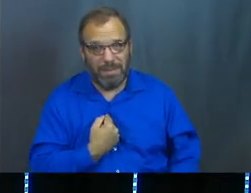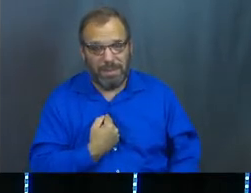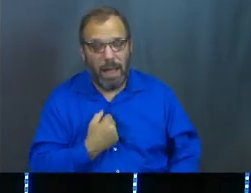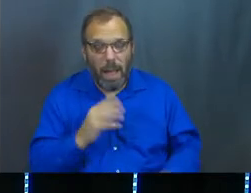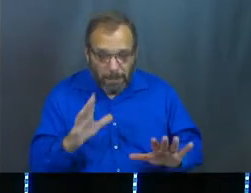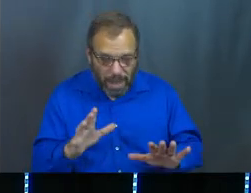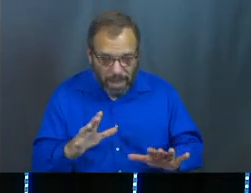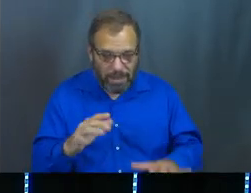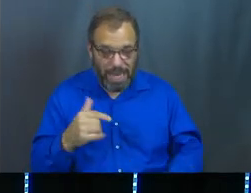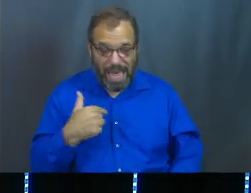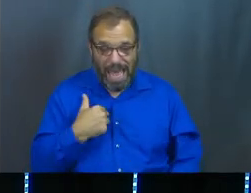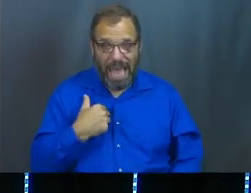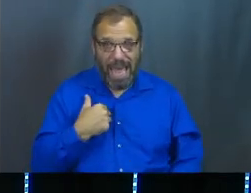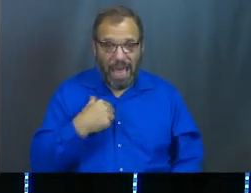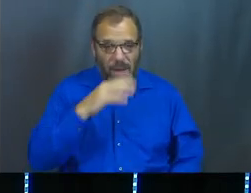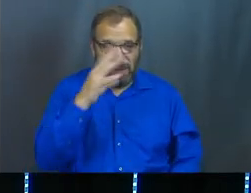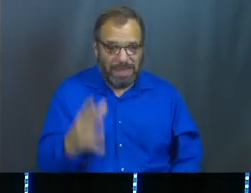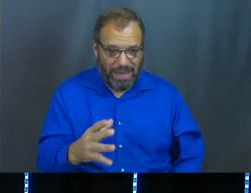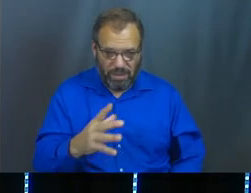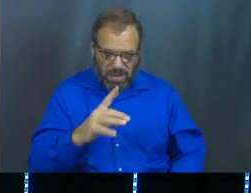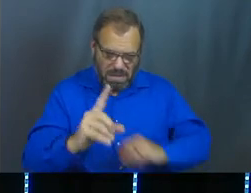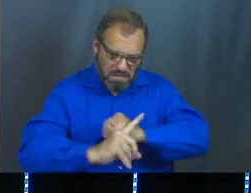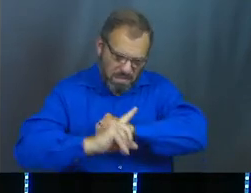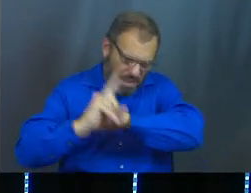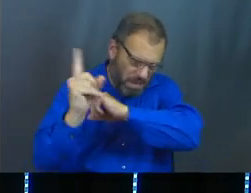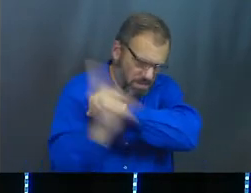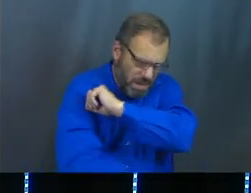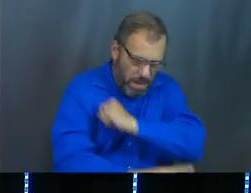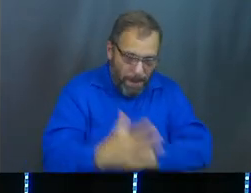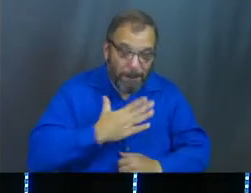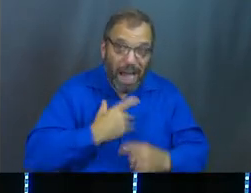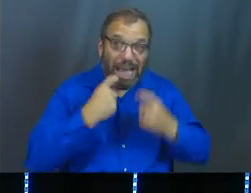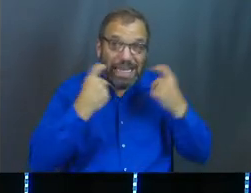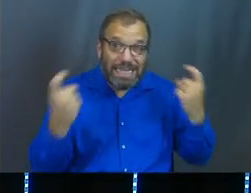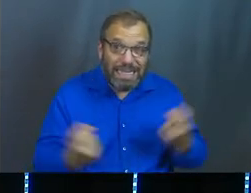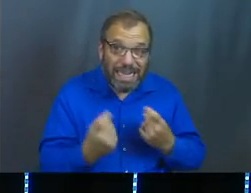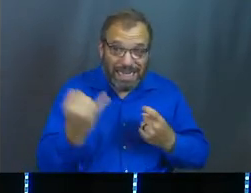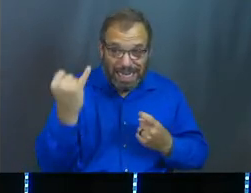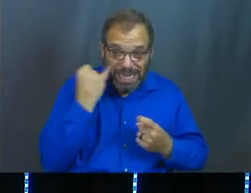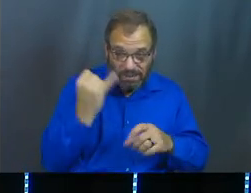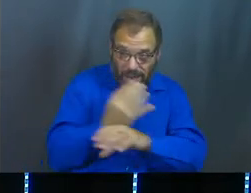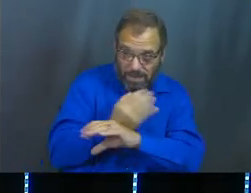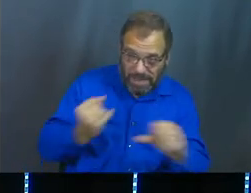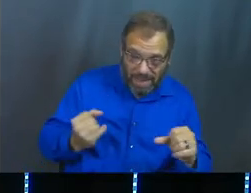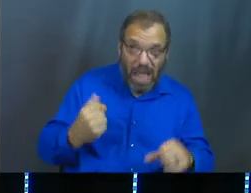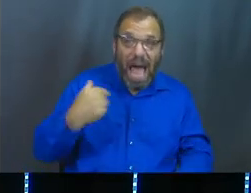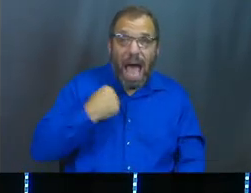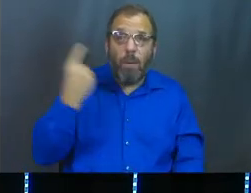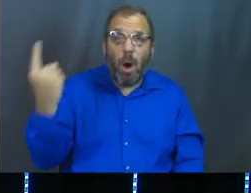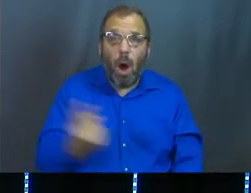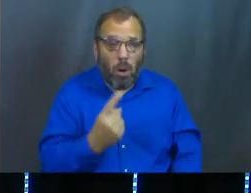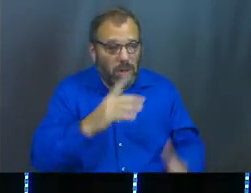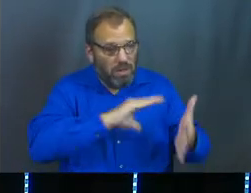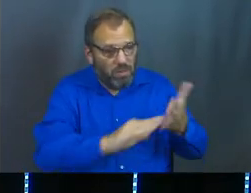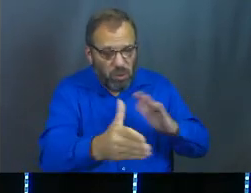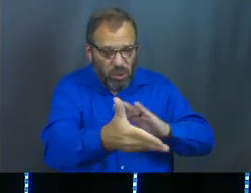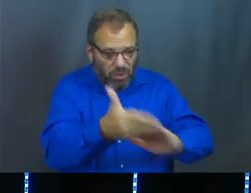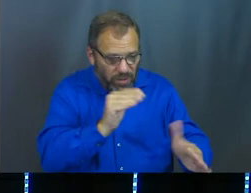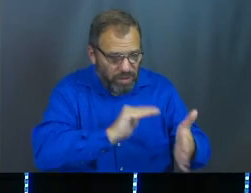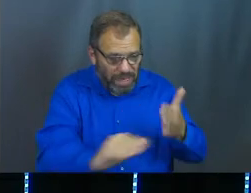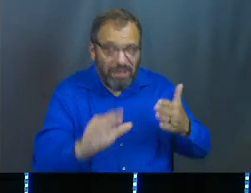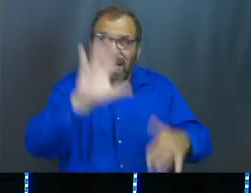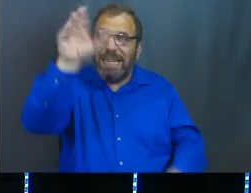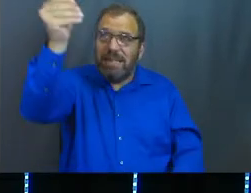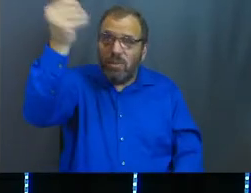Yet I will never be condemned for my sin if I am in Christ. I will always be forgiven and